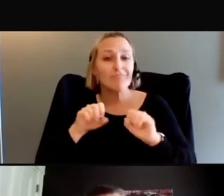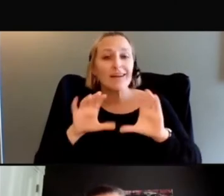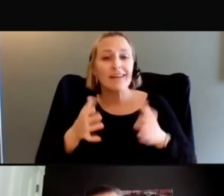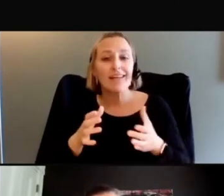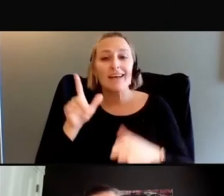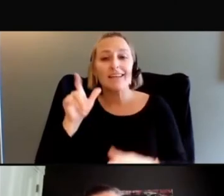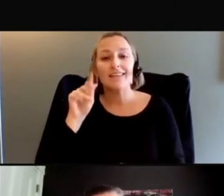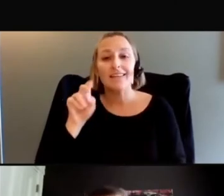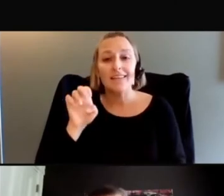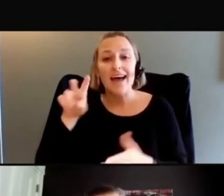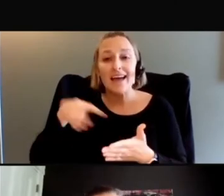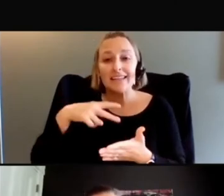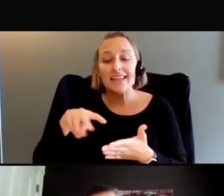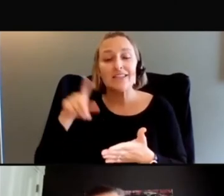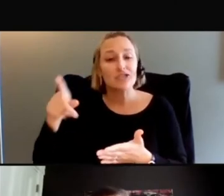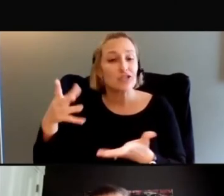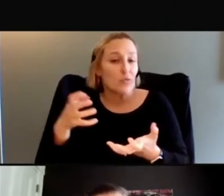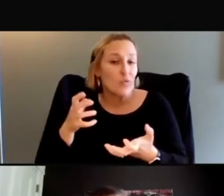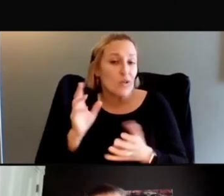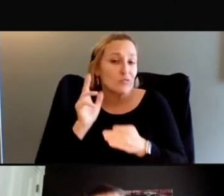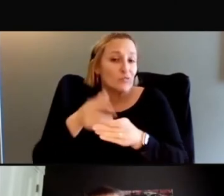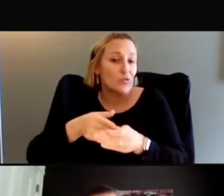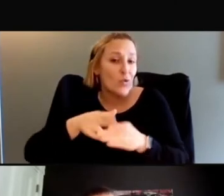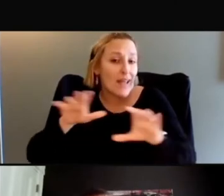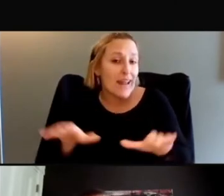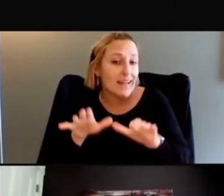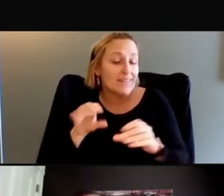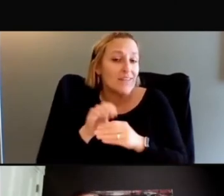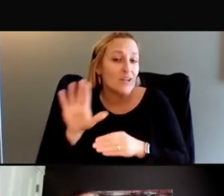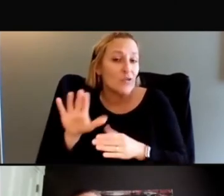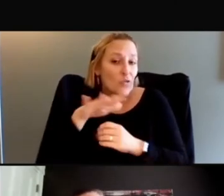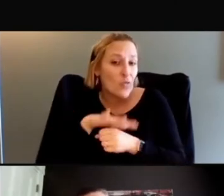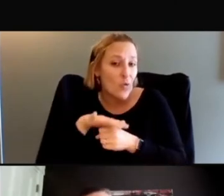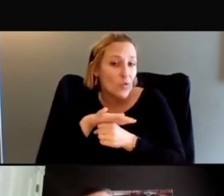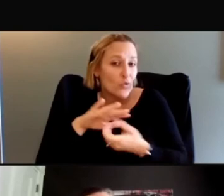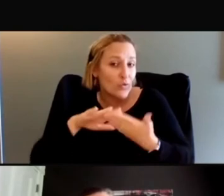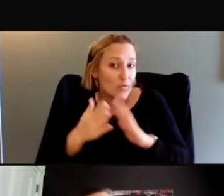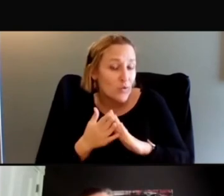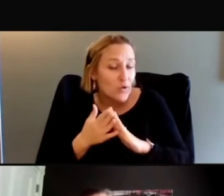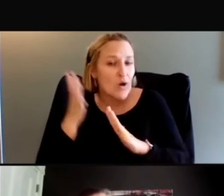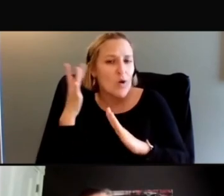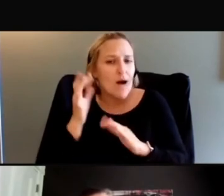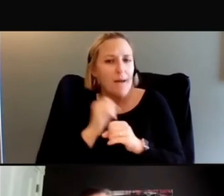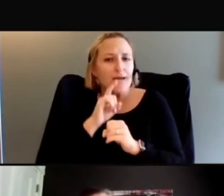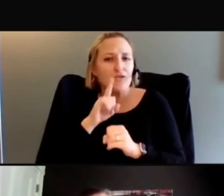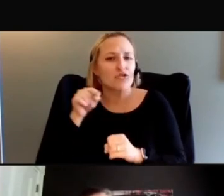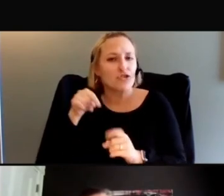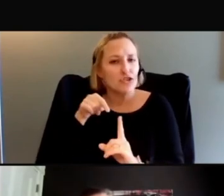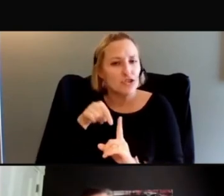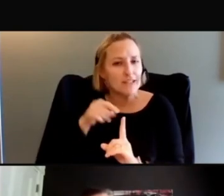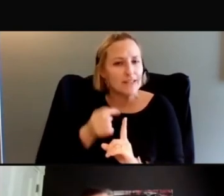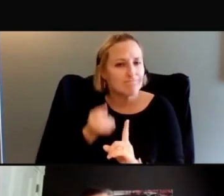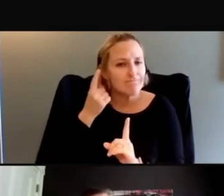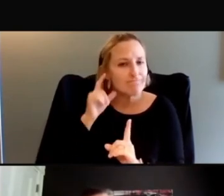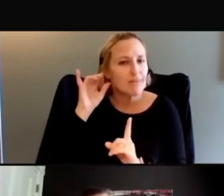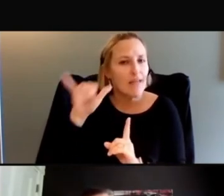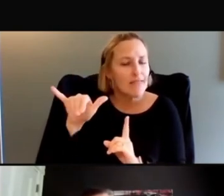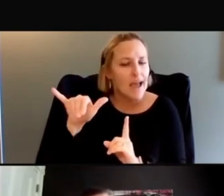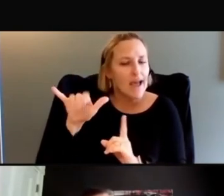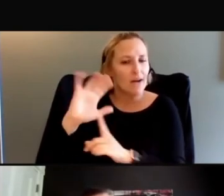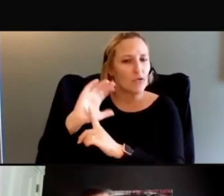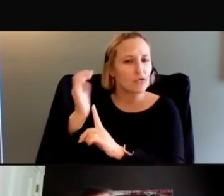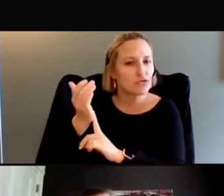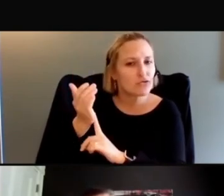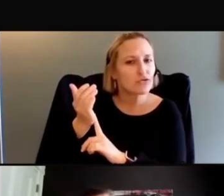just wanted to join the activities from, from the local community members to, to really understand, you know, that local culture.